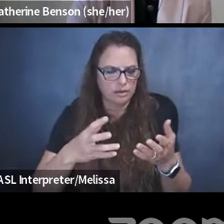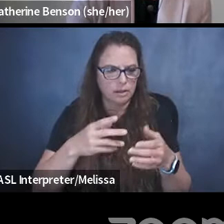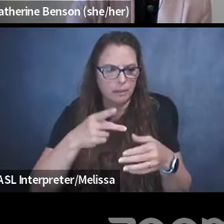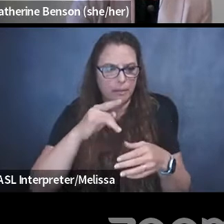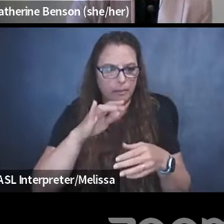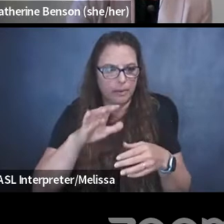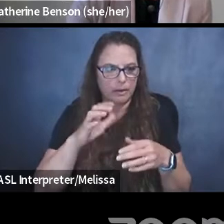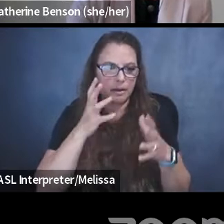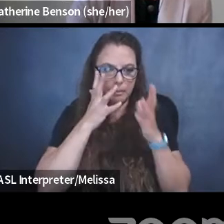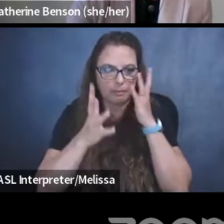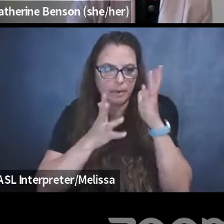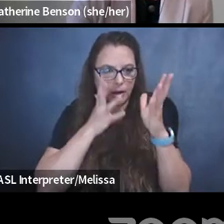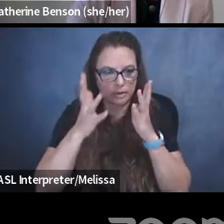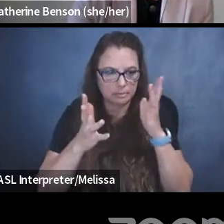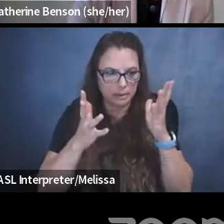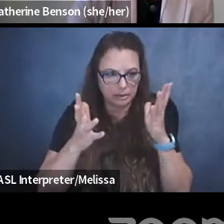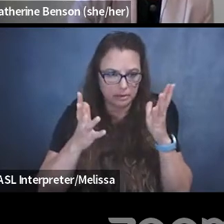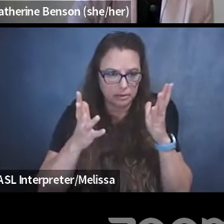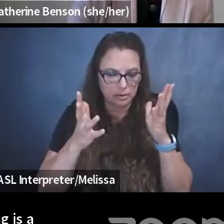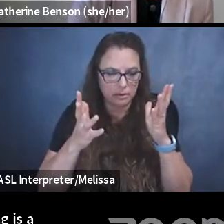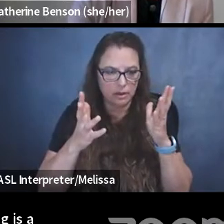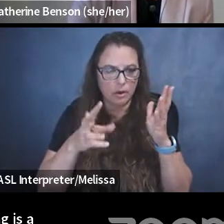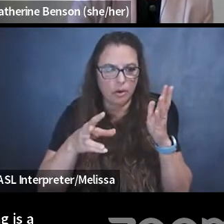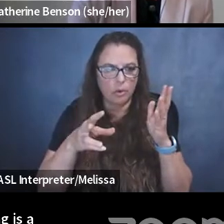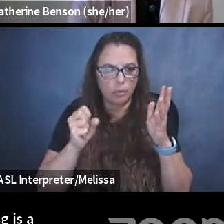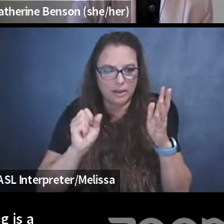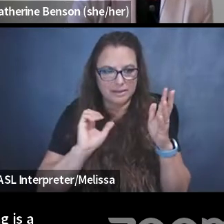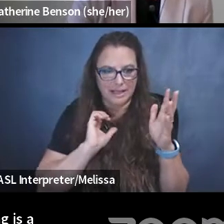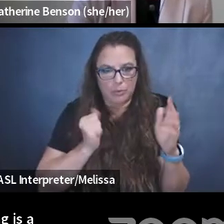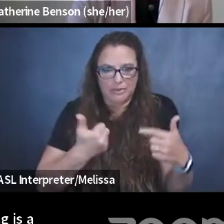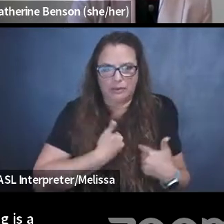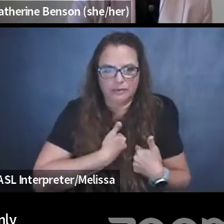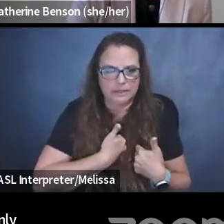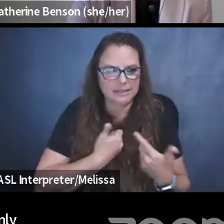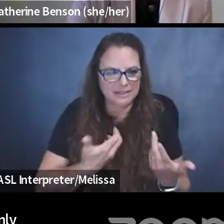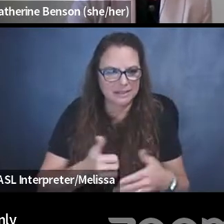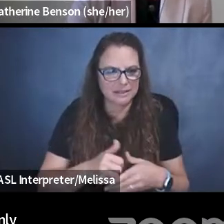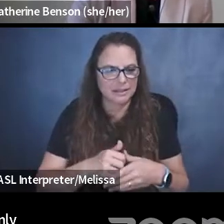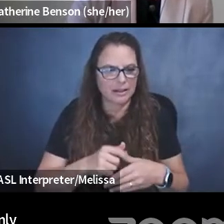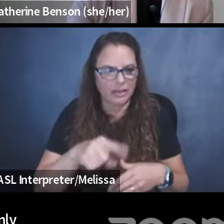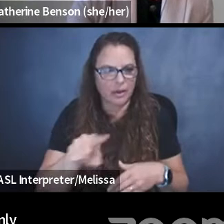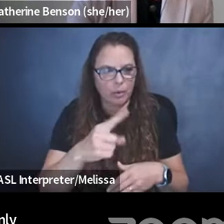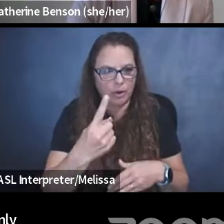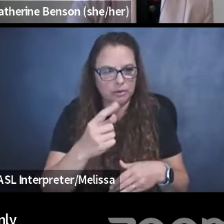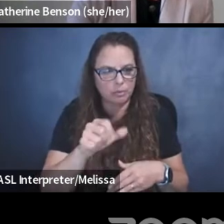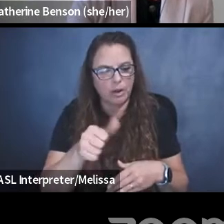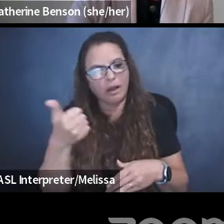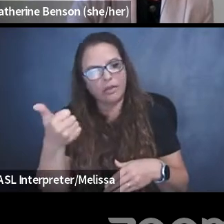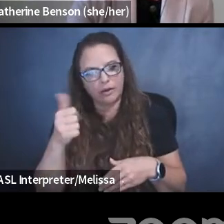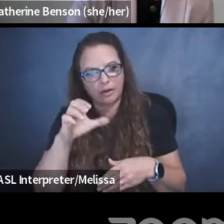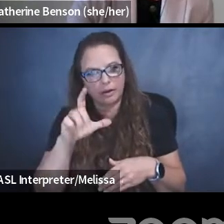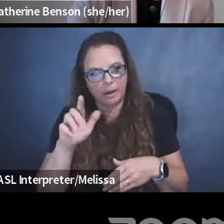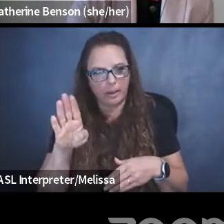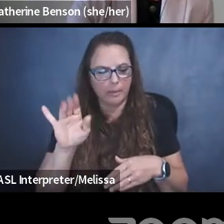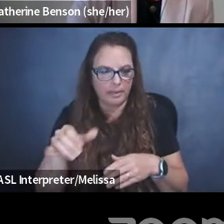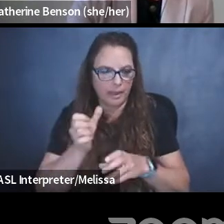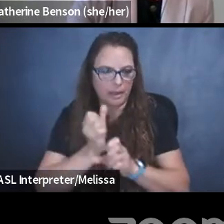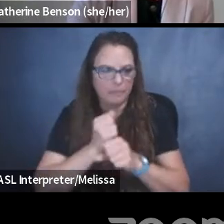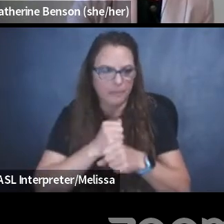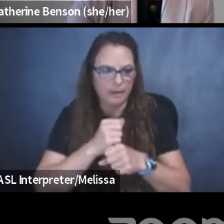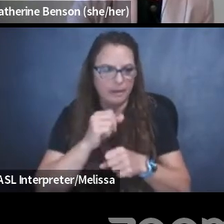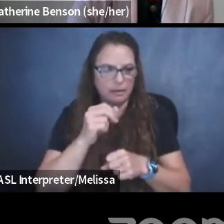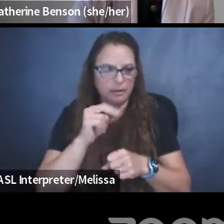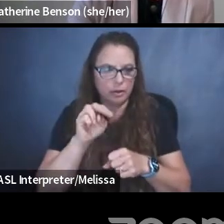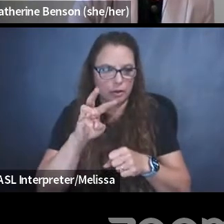embarrassments. Uh, what was, was, was ourselves, uh, there was one other club, uh, that did make the news for controversial